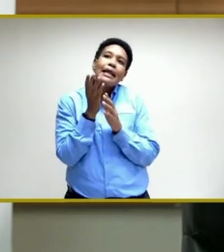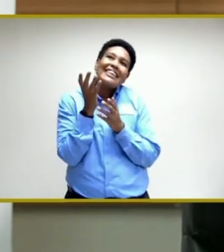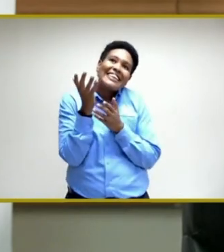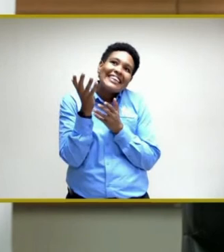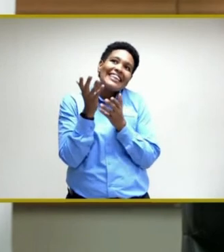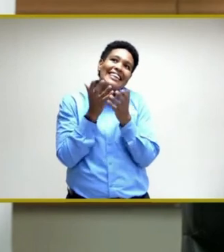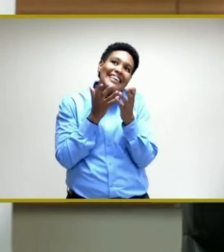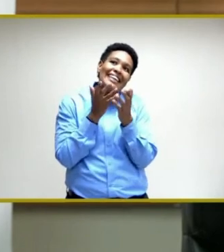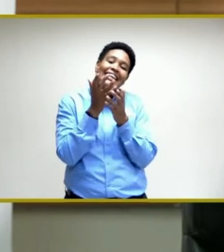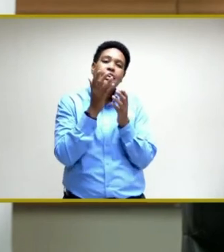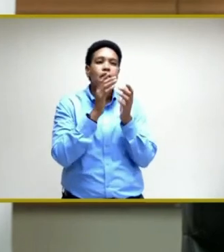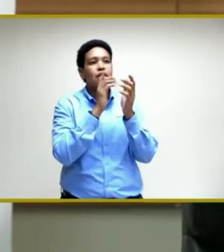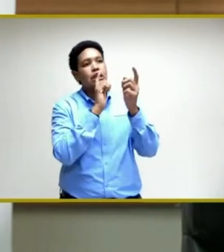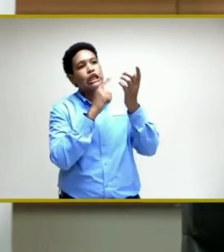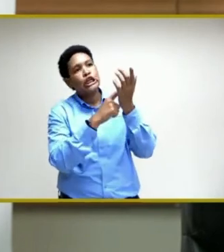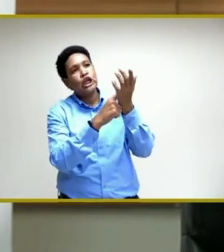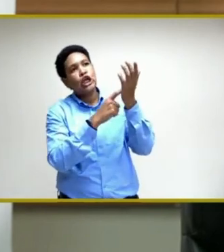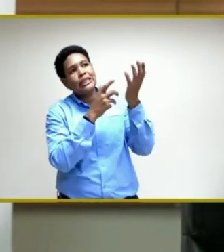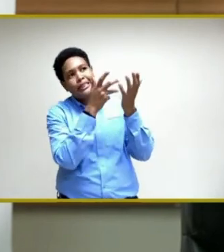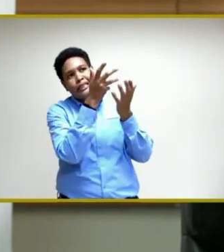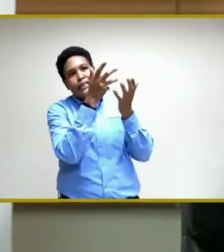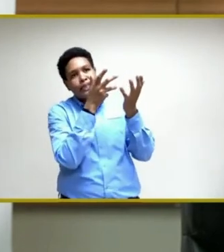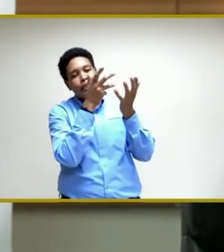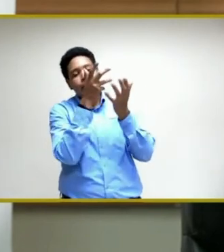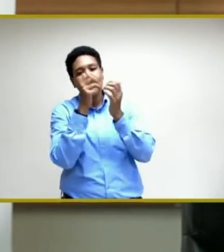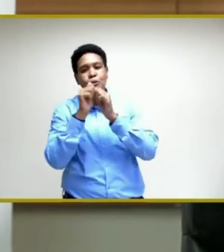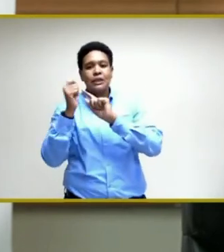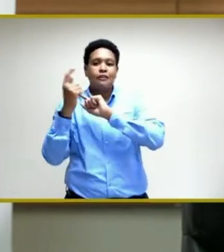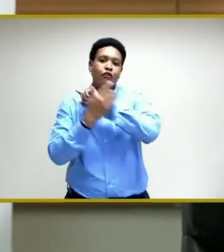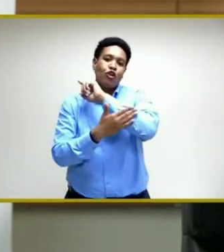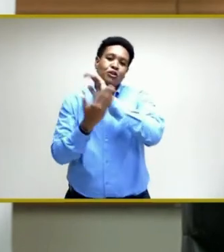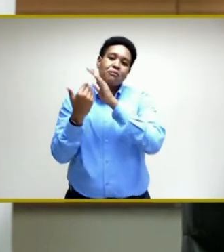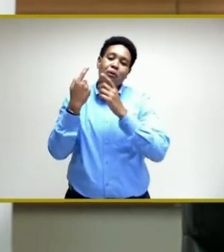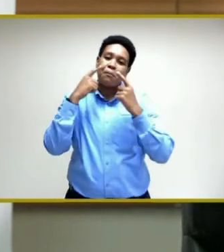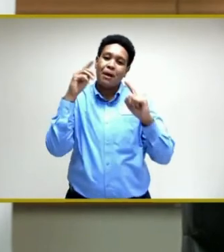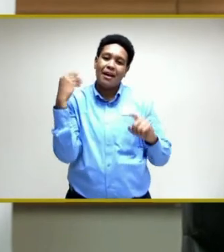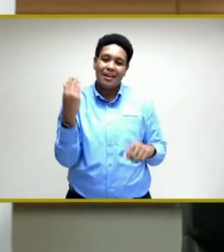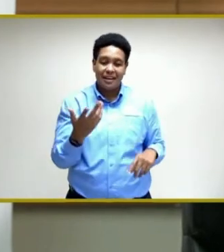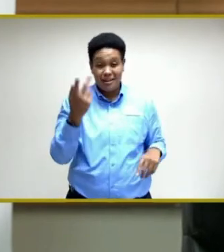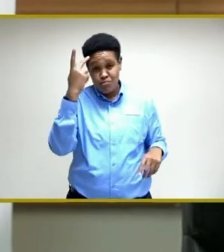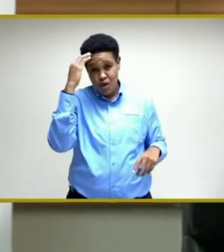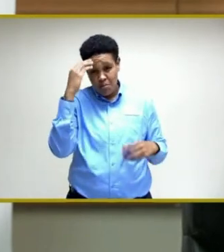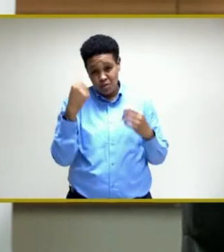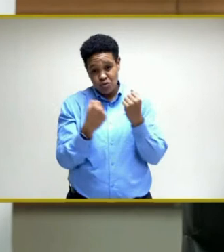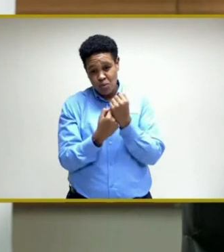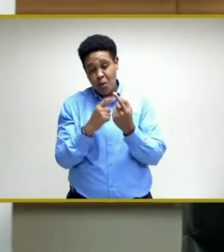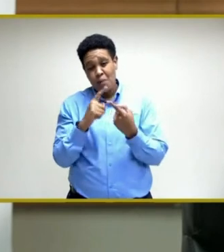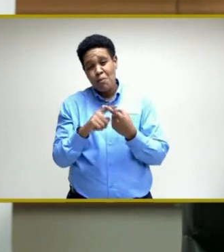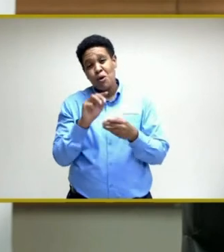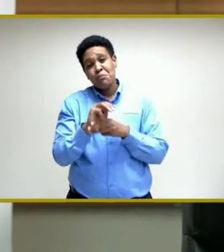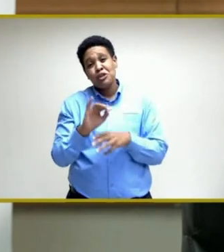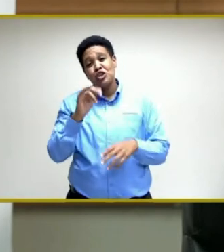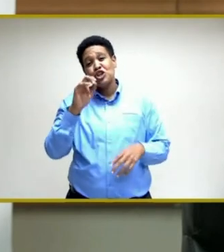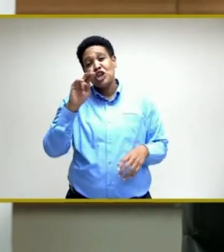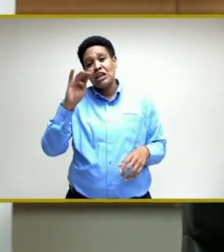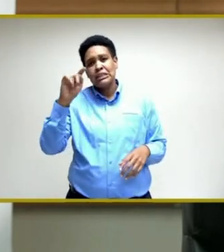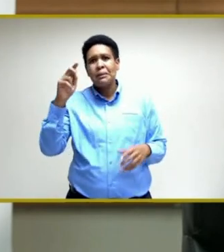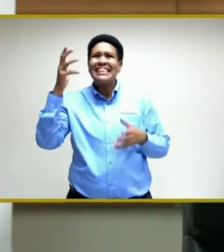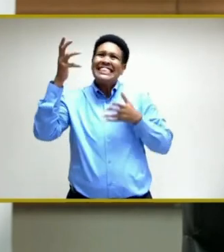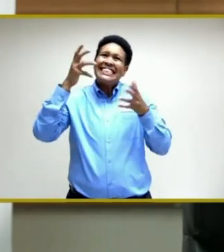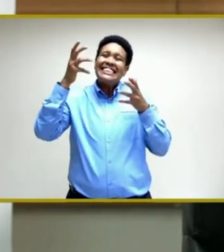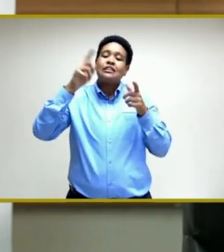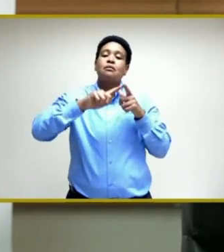Johnson-Smith is so critical to the process, the Prime Minister, supported, of course, by us. The Johnson & Johnson, however, was a